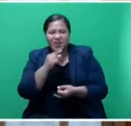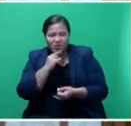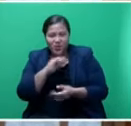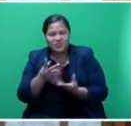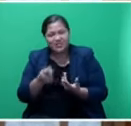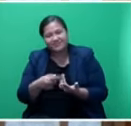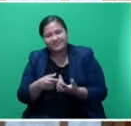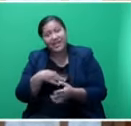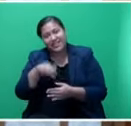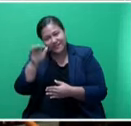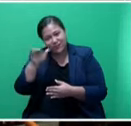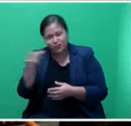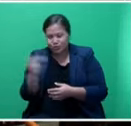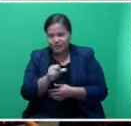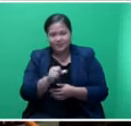in the future. Thank you.